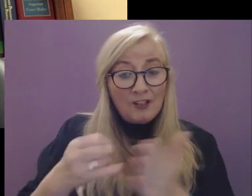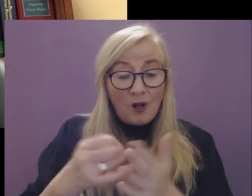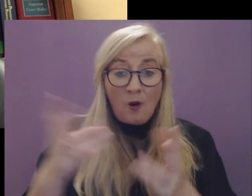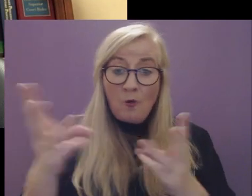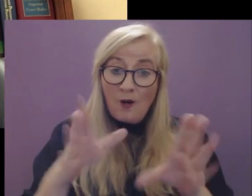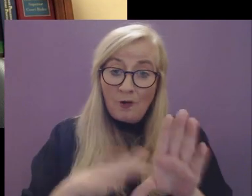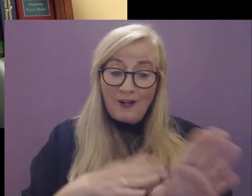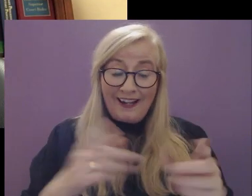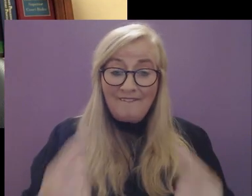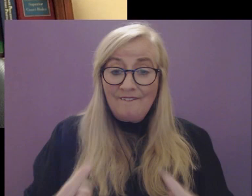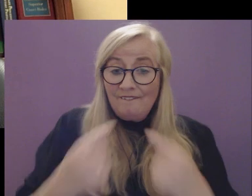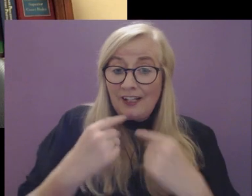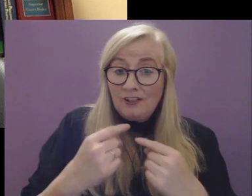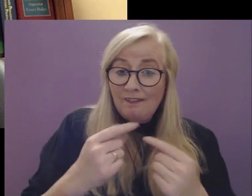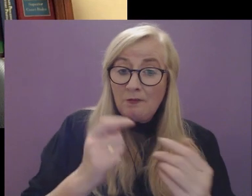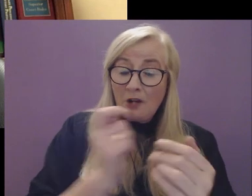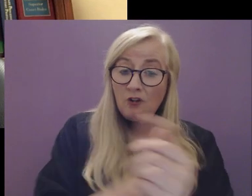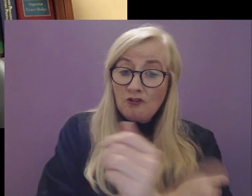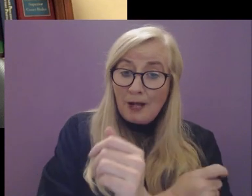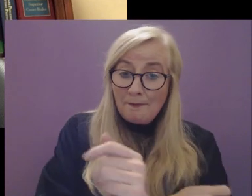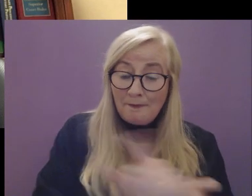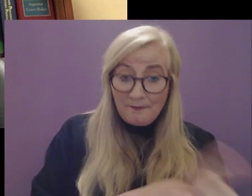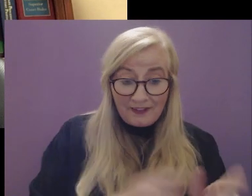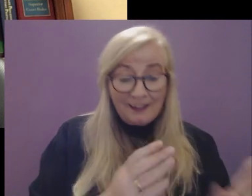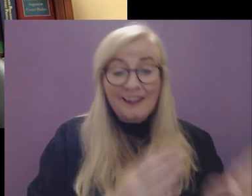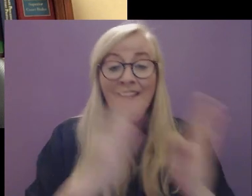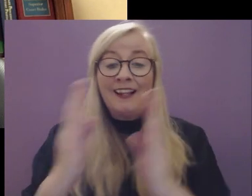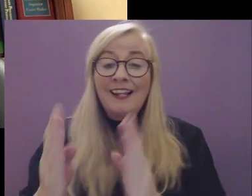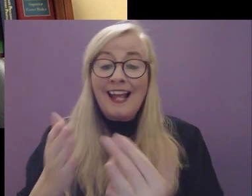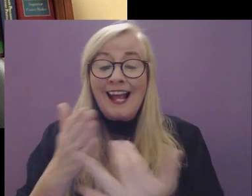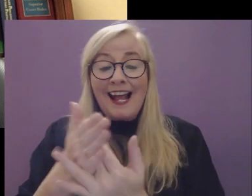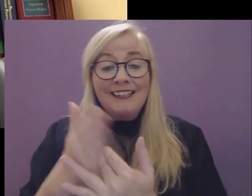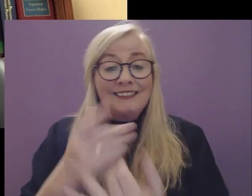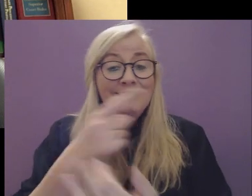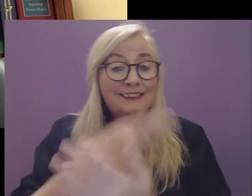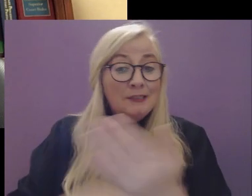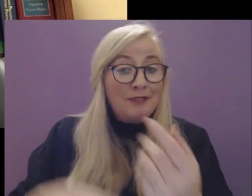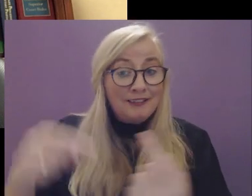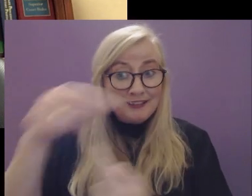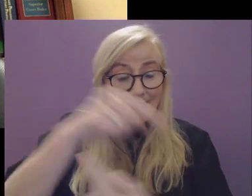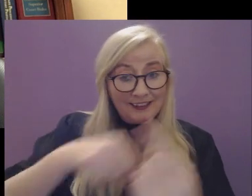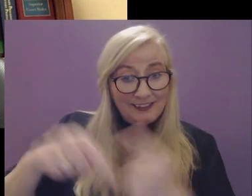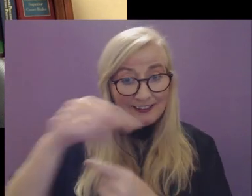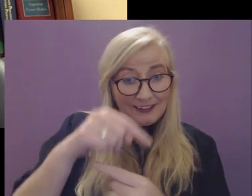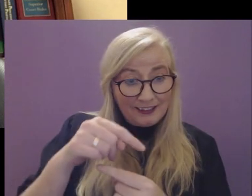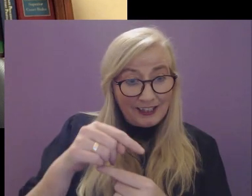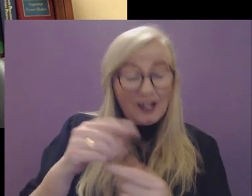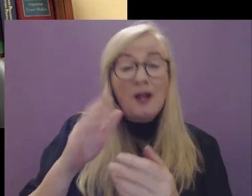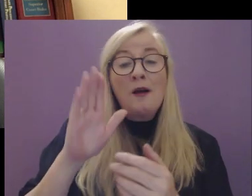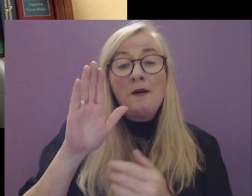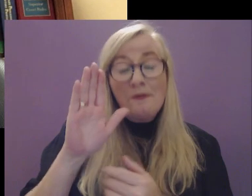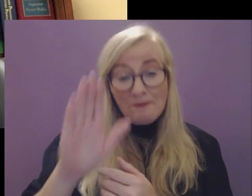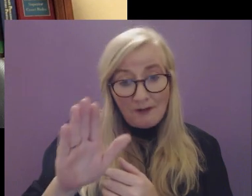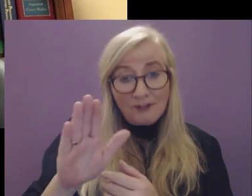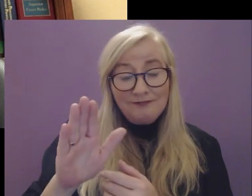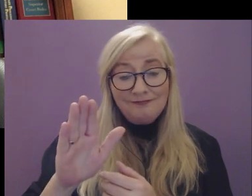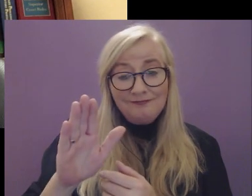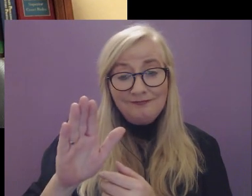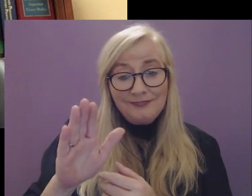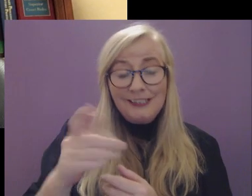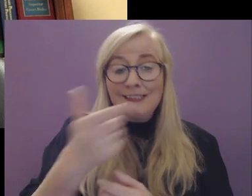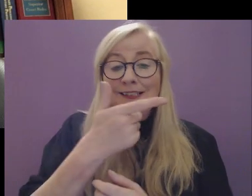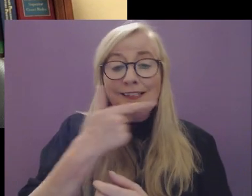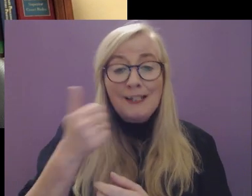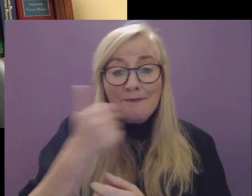with victims of crime. The sections relating to disability say that we must first speak or write out to you